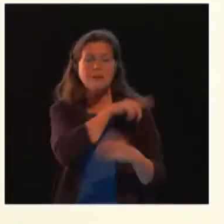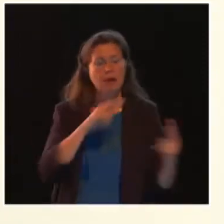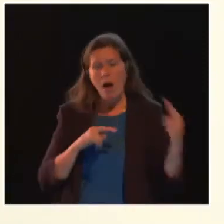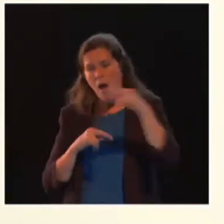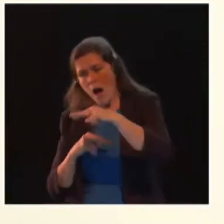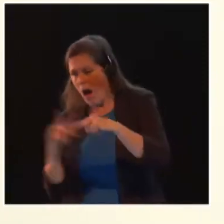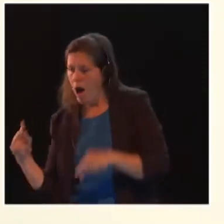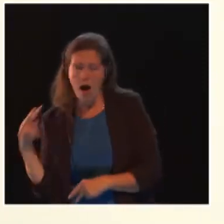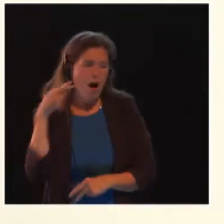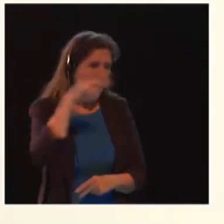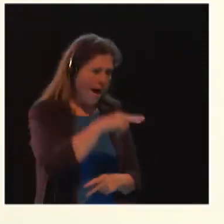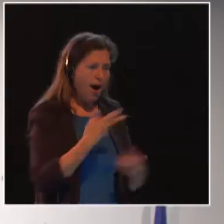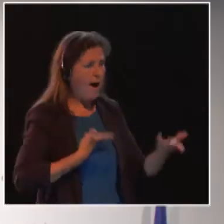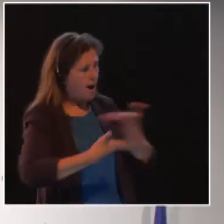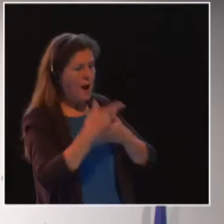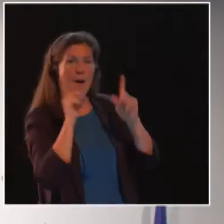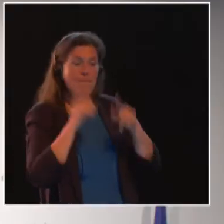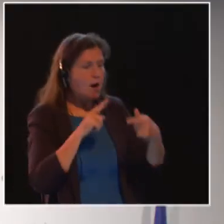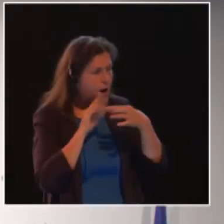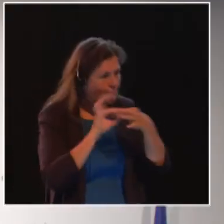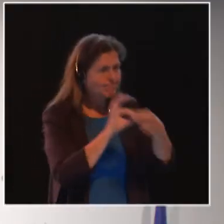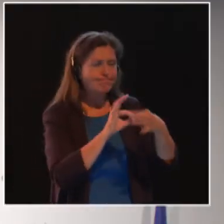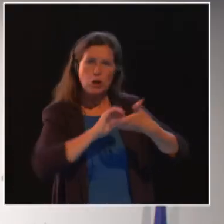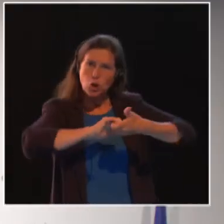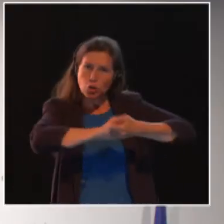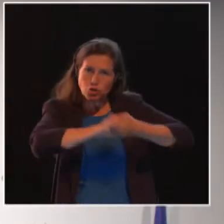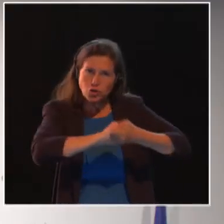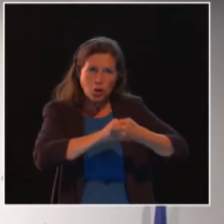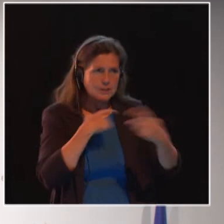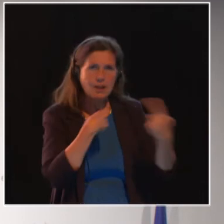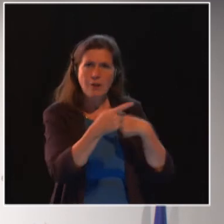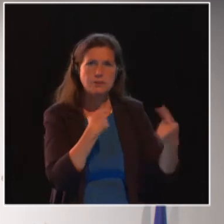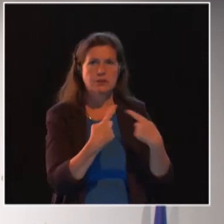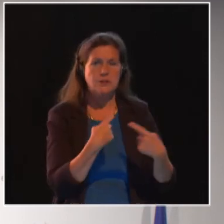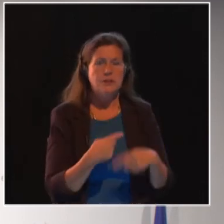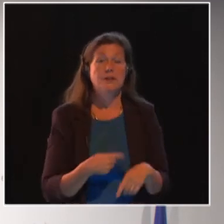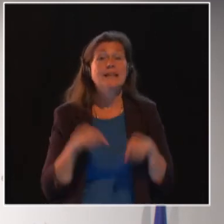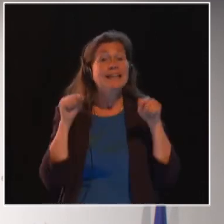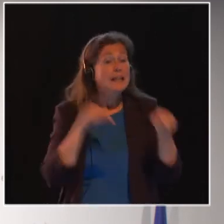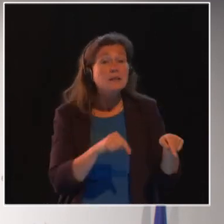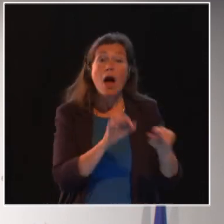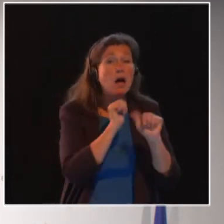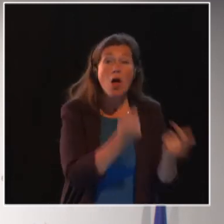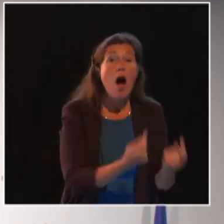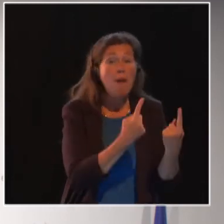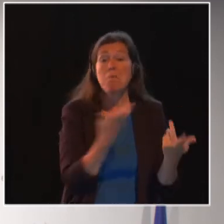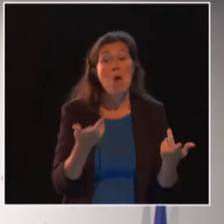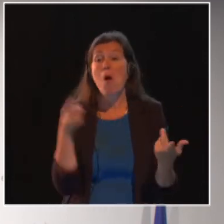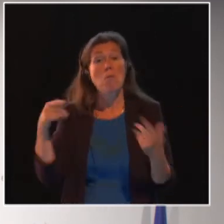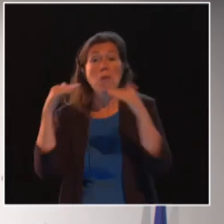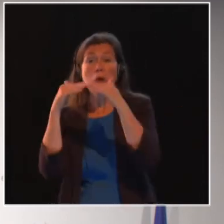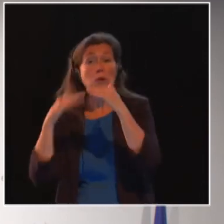women, all other genders, we have to talk about solidarity. Without these three, we are not really going anywhere. Thank you.